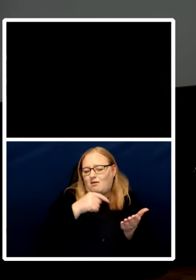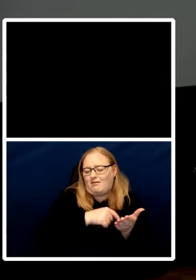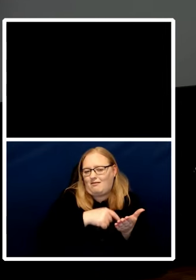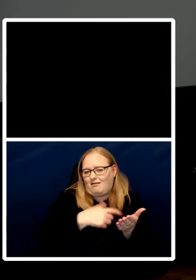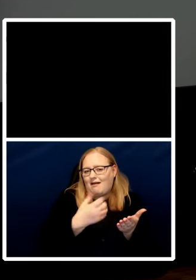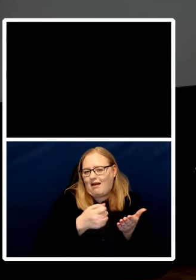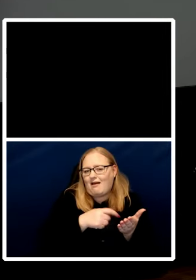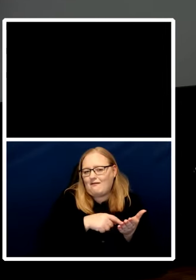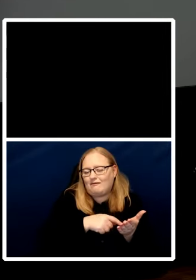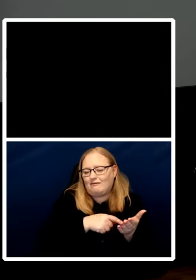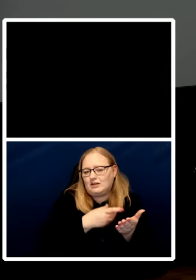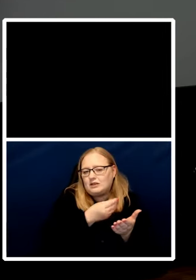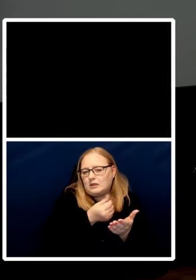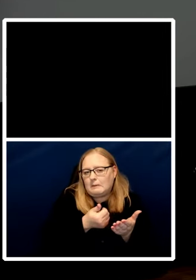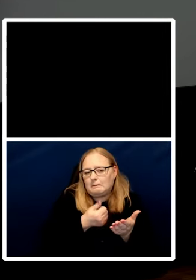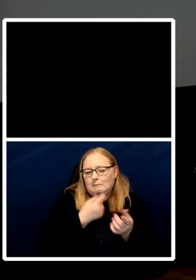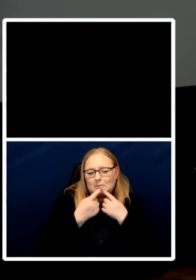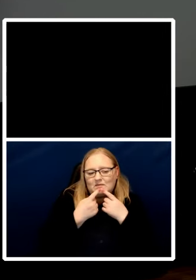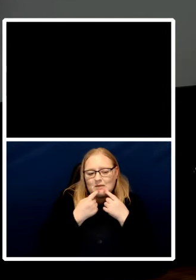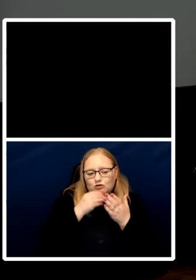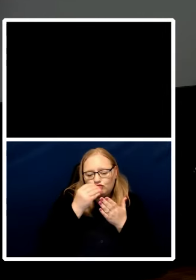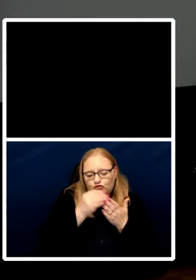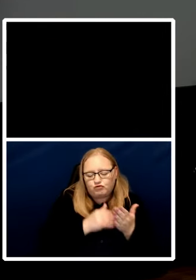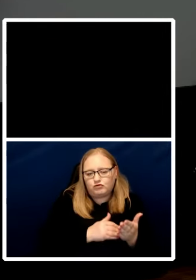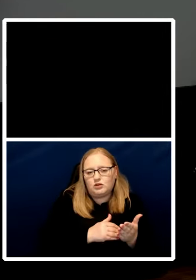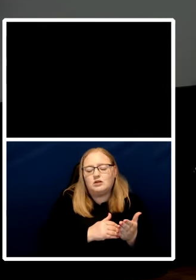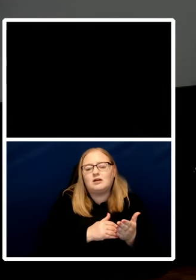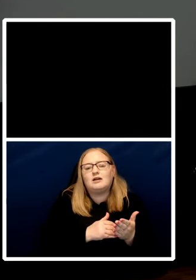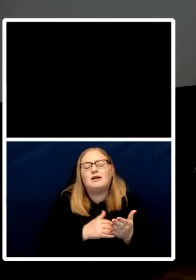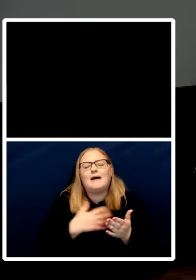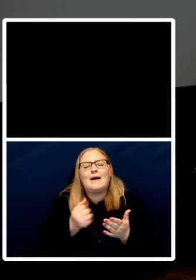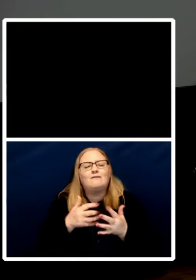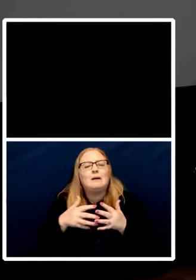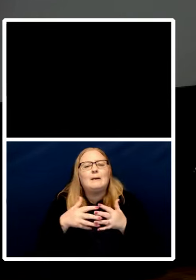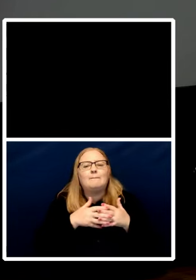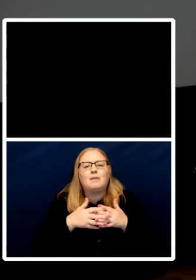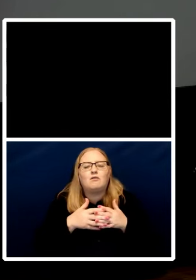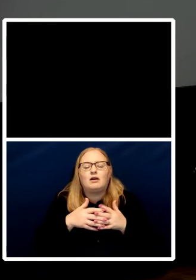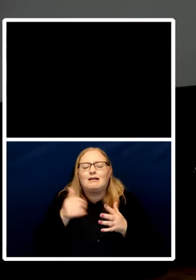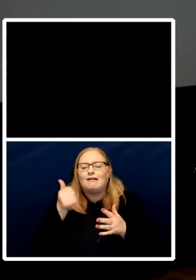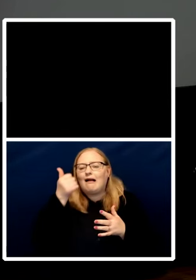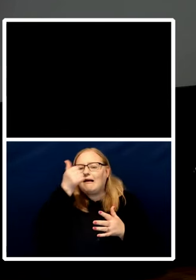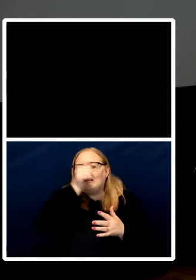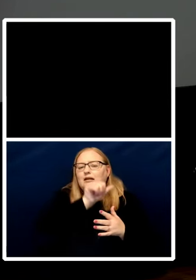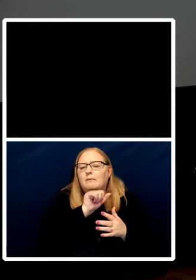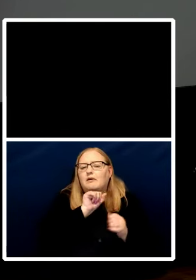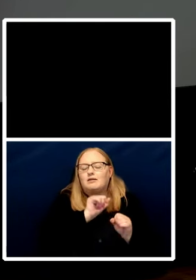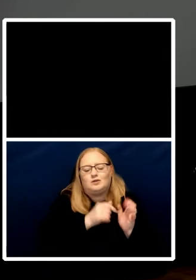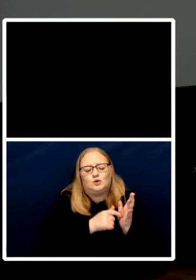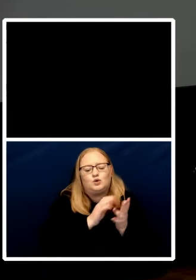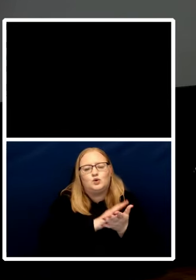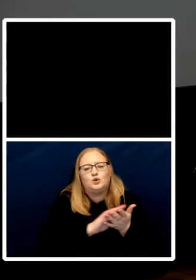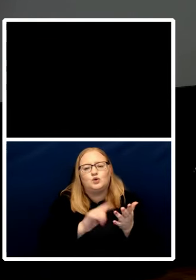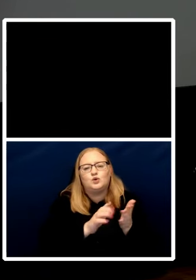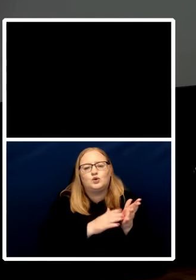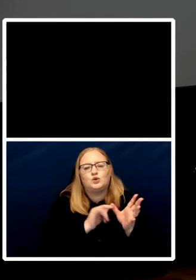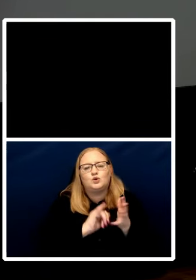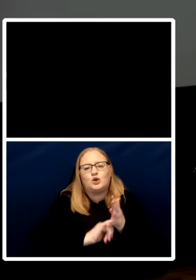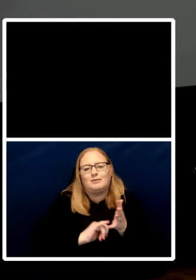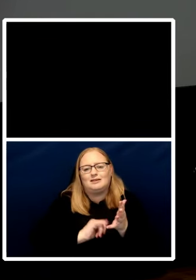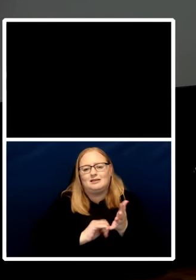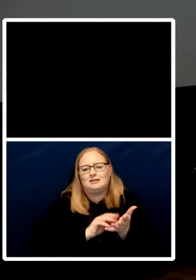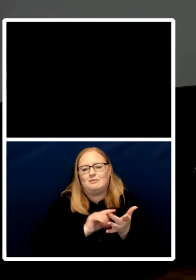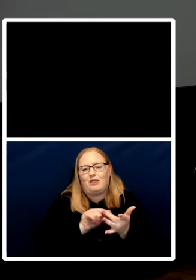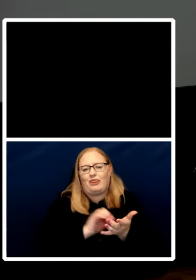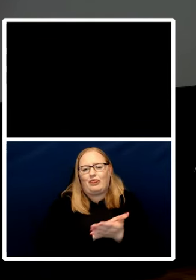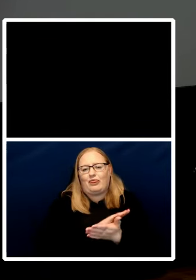there's a an american academic whose work i i really enjoyed reading called thomas smith i think at the university of pennsylvania